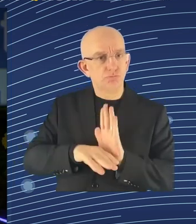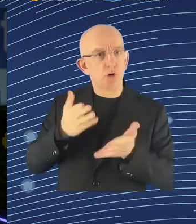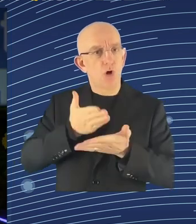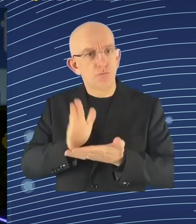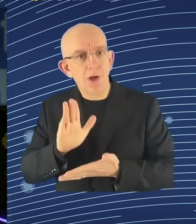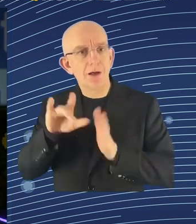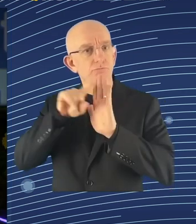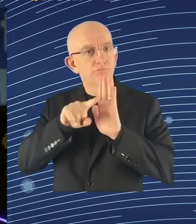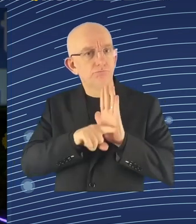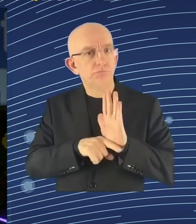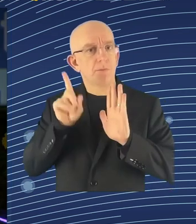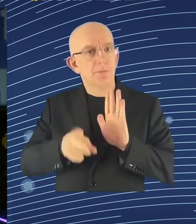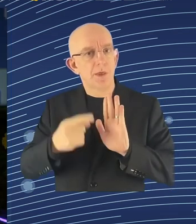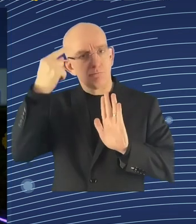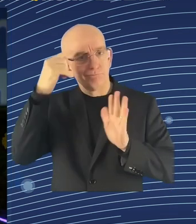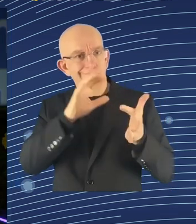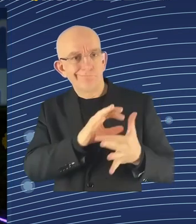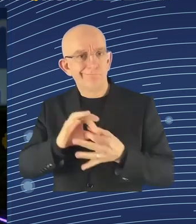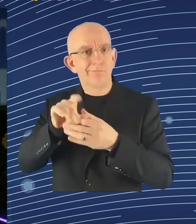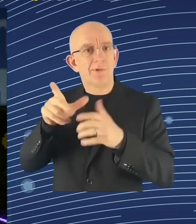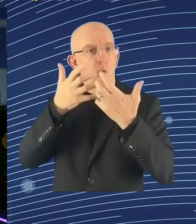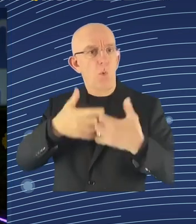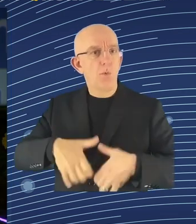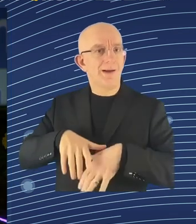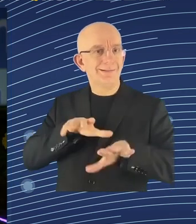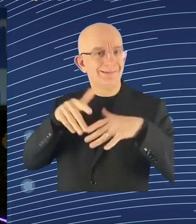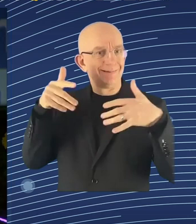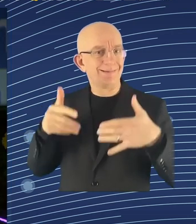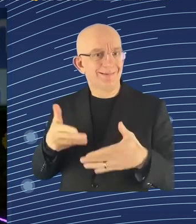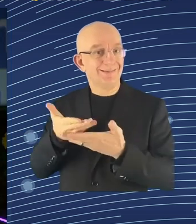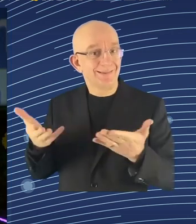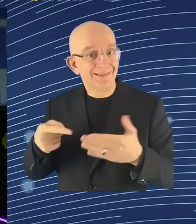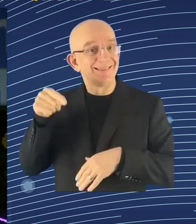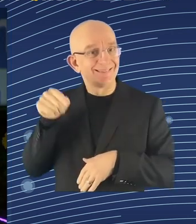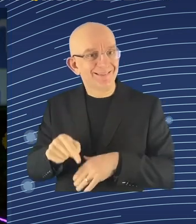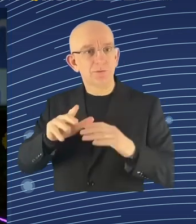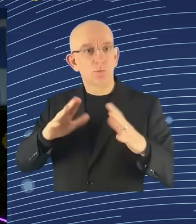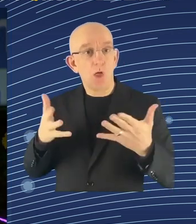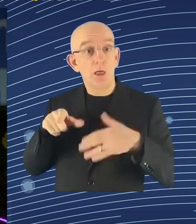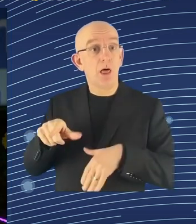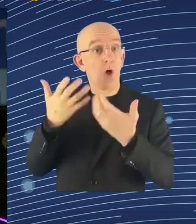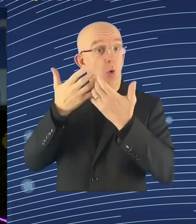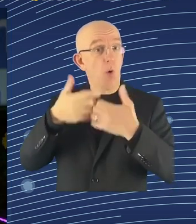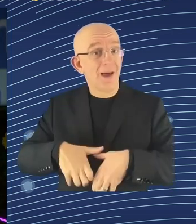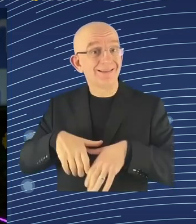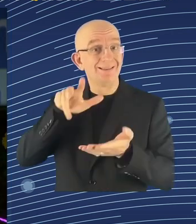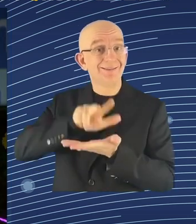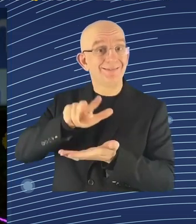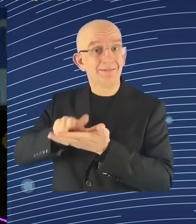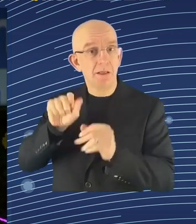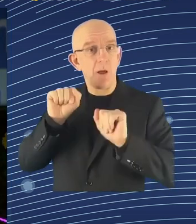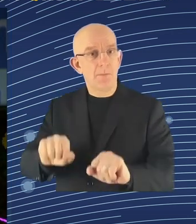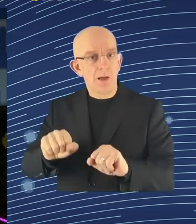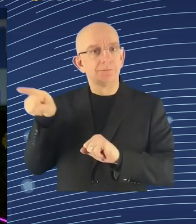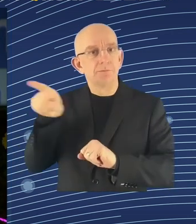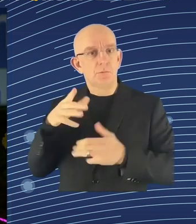humans. However, the impact of AI, of course, extends well beyond platform work only. It will impact